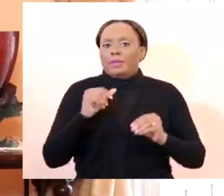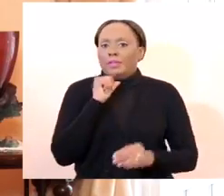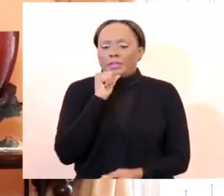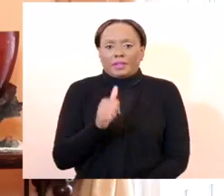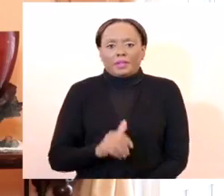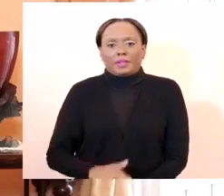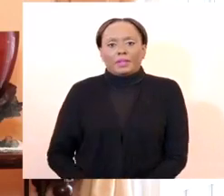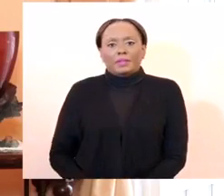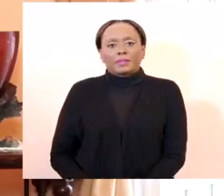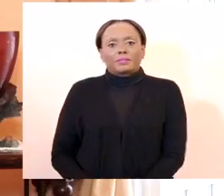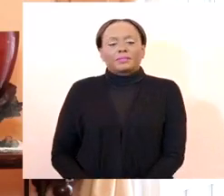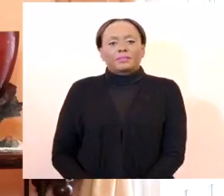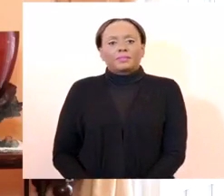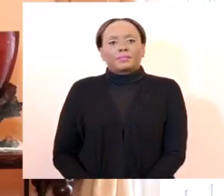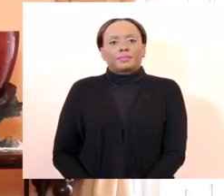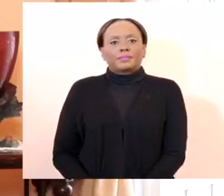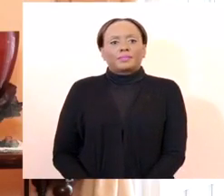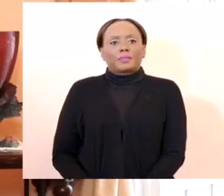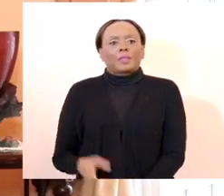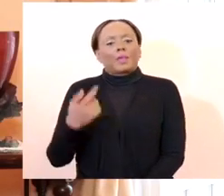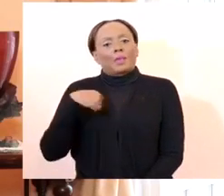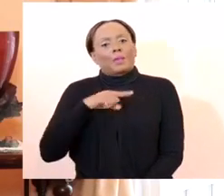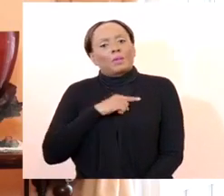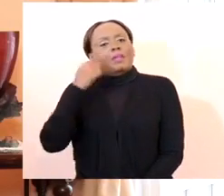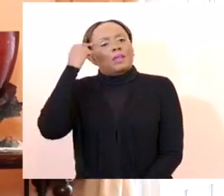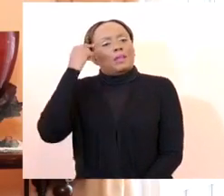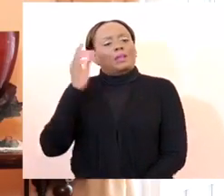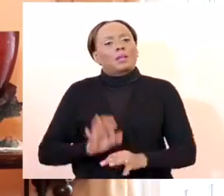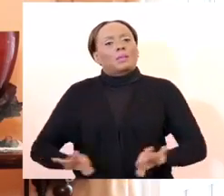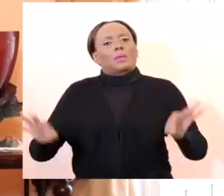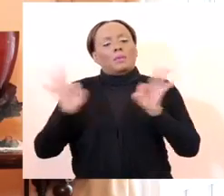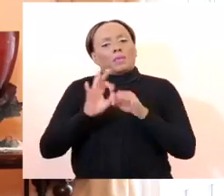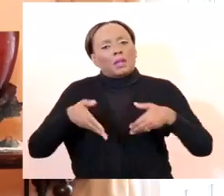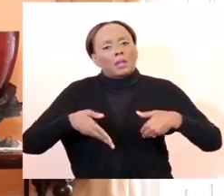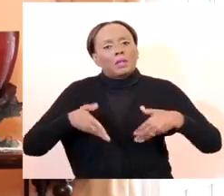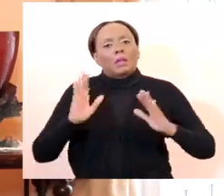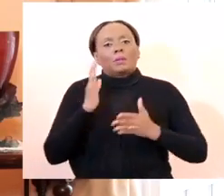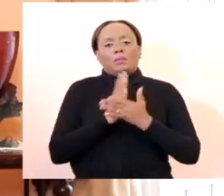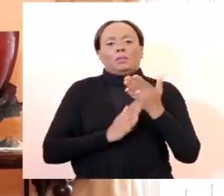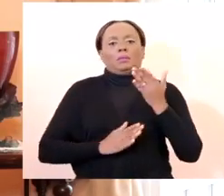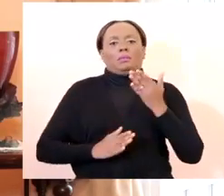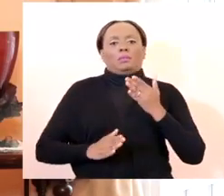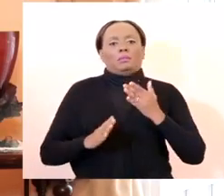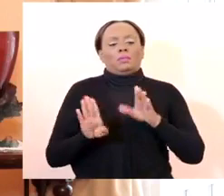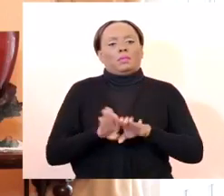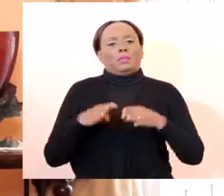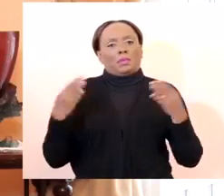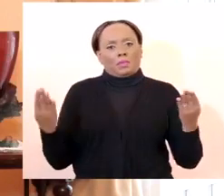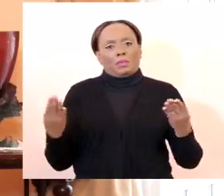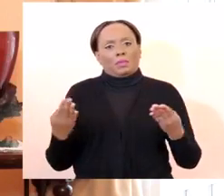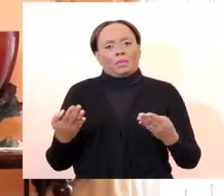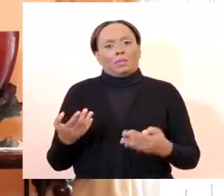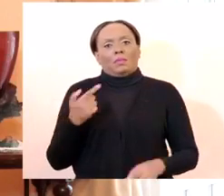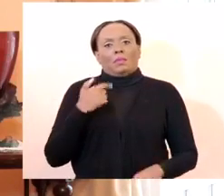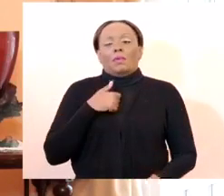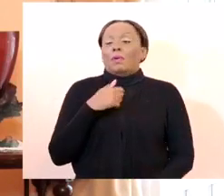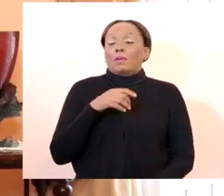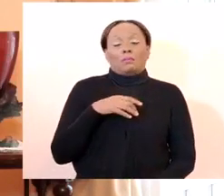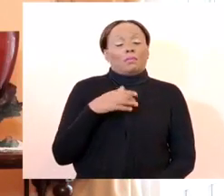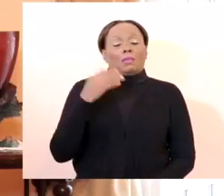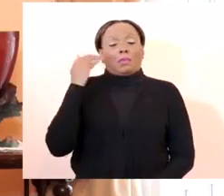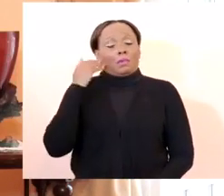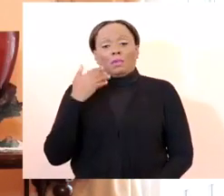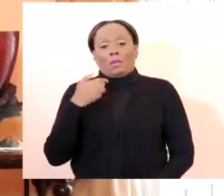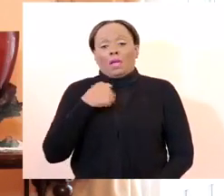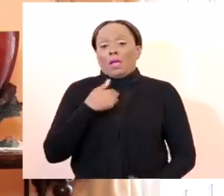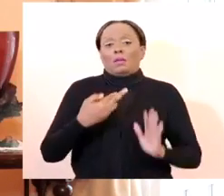We feel it is important to allow some mini-marts to operate. If they don't operate, and I speak about St. Joseph, that's